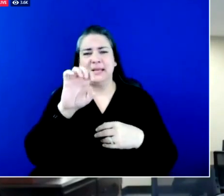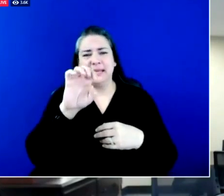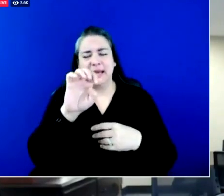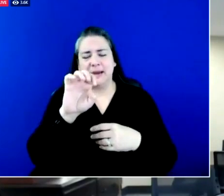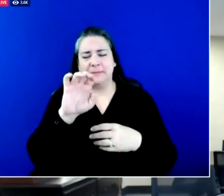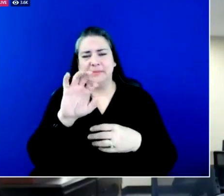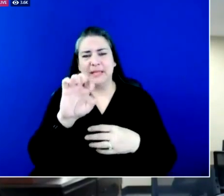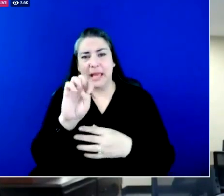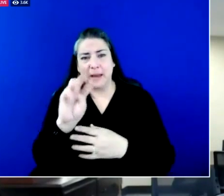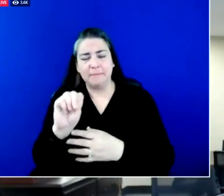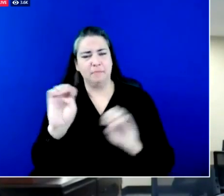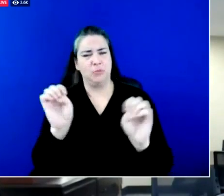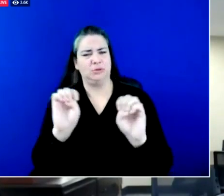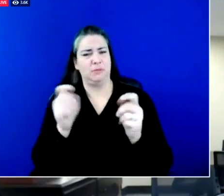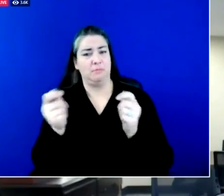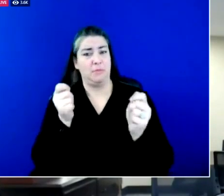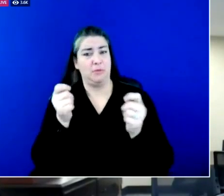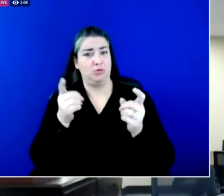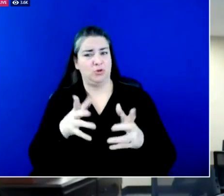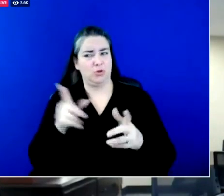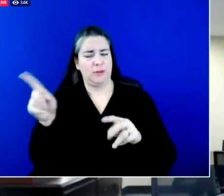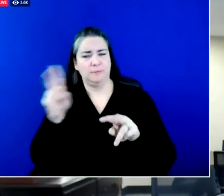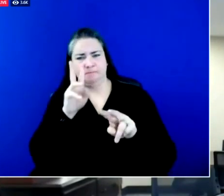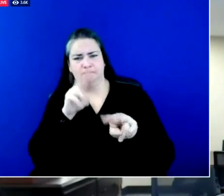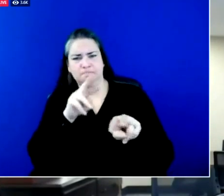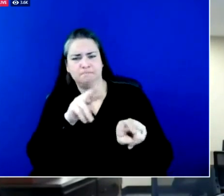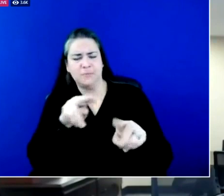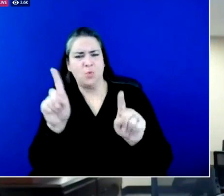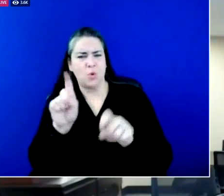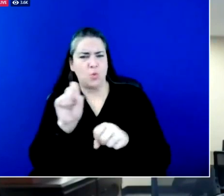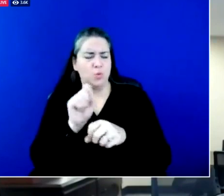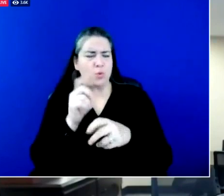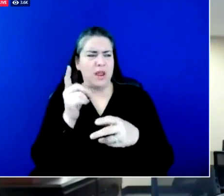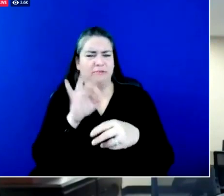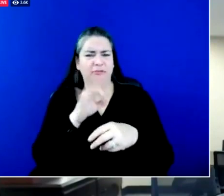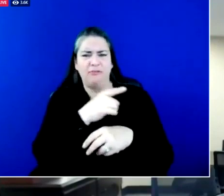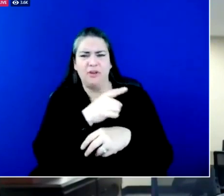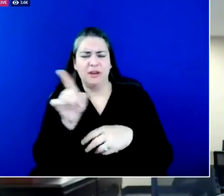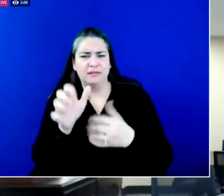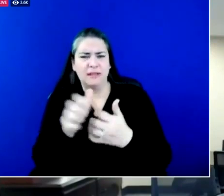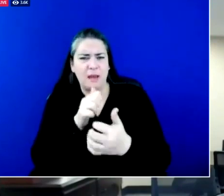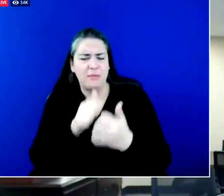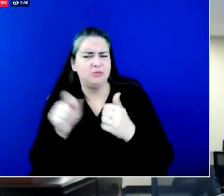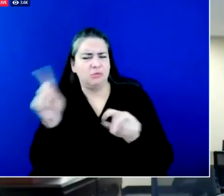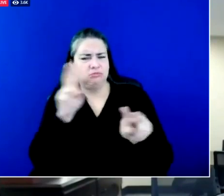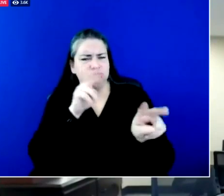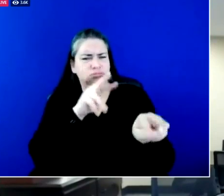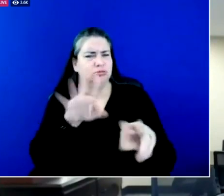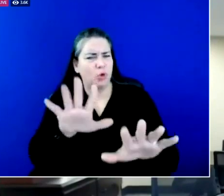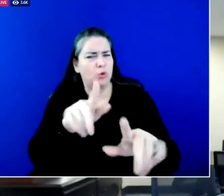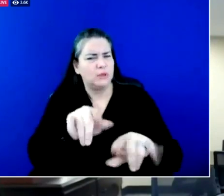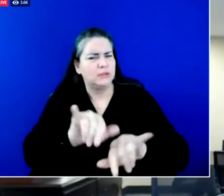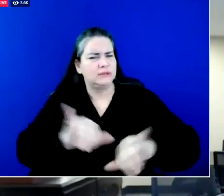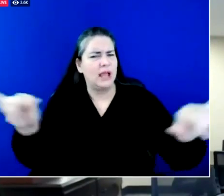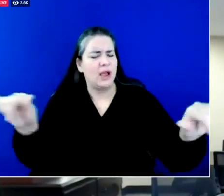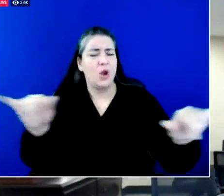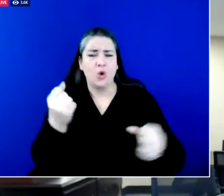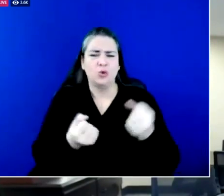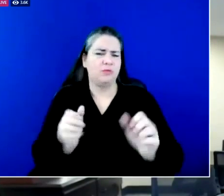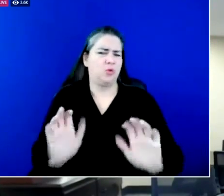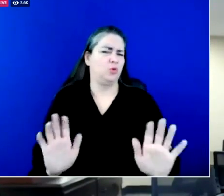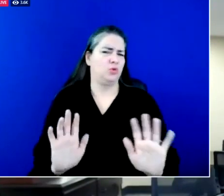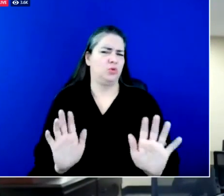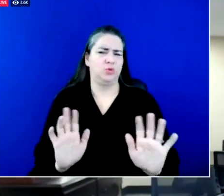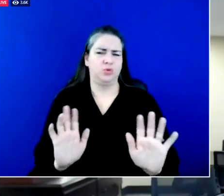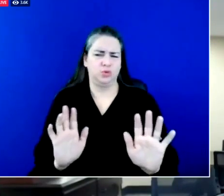are out in their counties surveying the damage from the ice and we'll talk a little bit about that. We'll first provide a weather